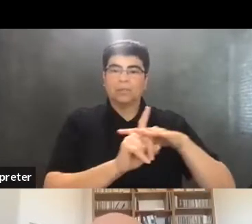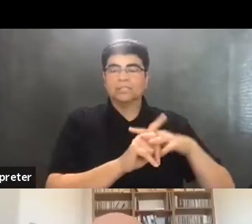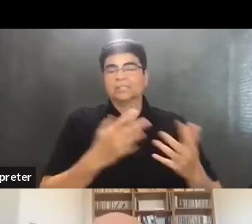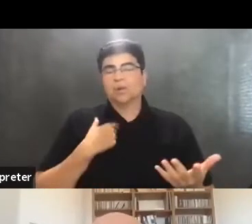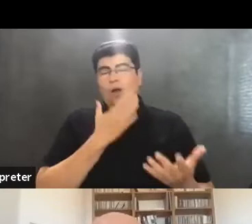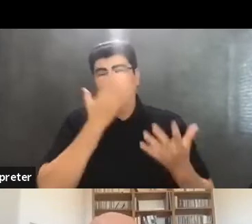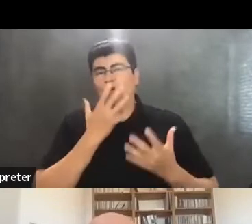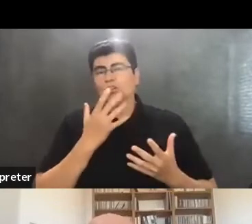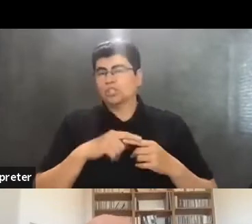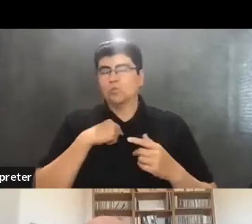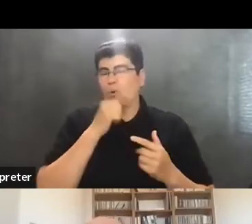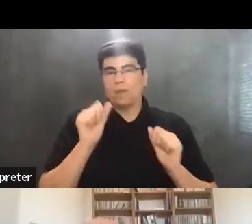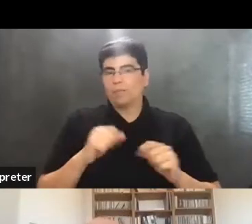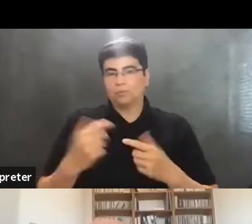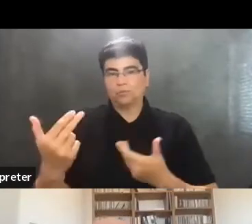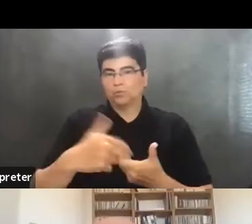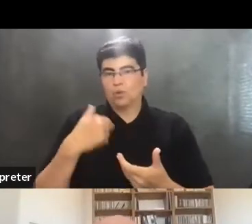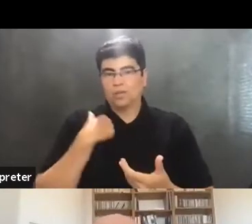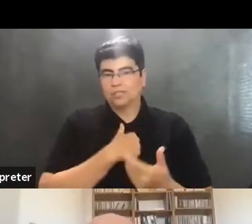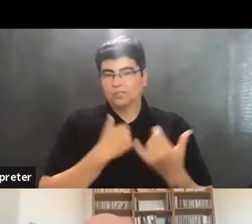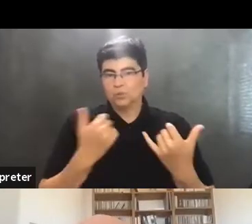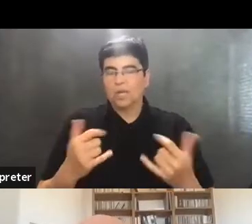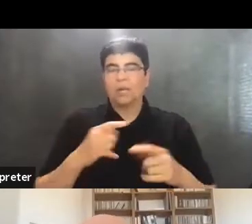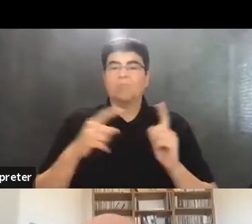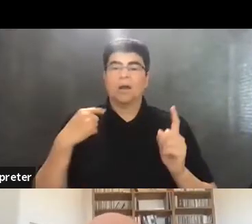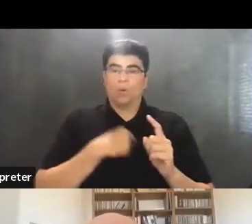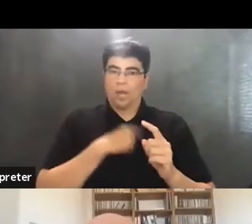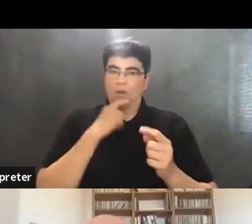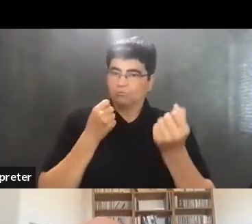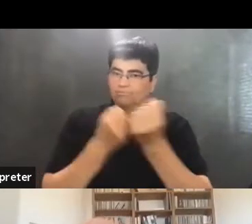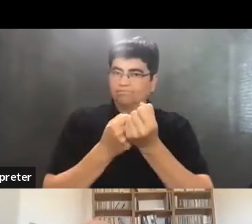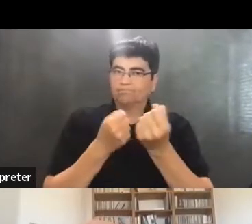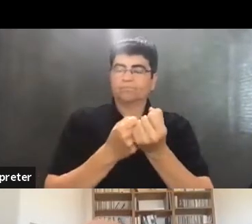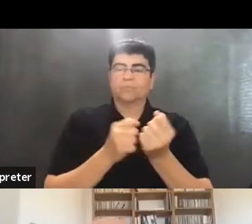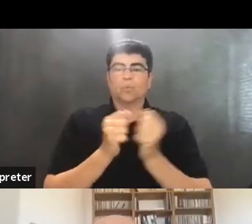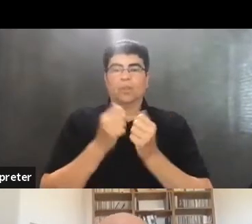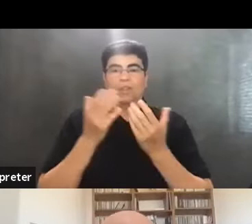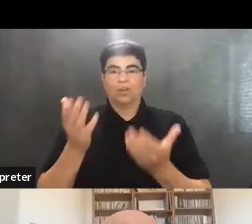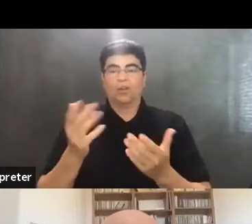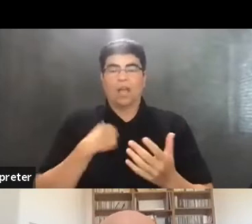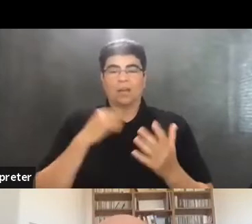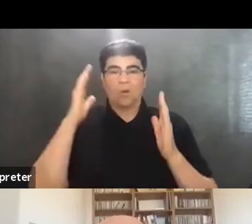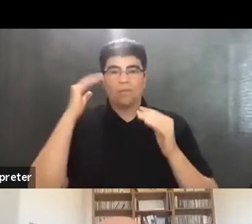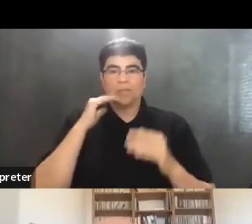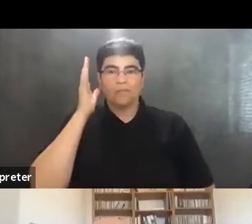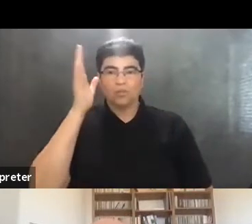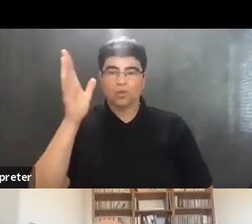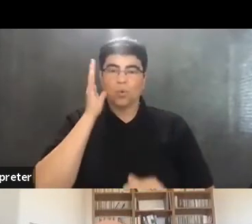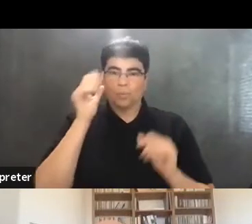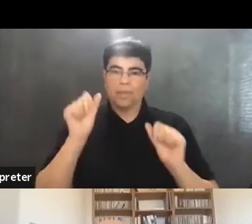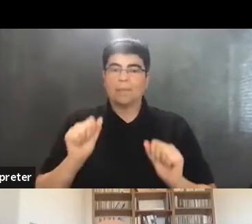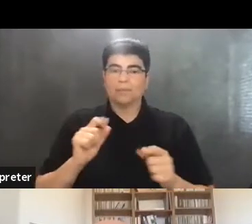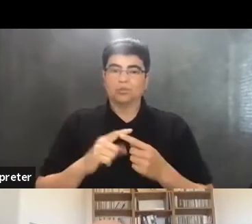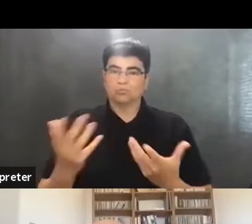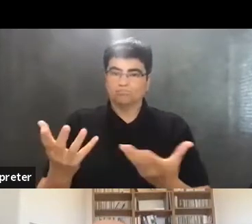she will not be able to join us, but we stand in solidarity with her and hopefully in the future, we will be able to re